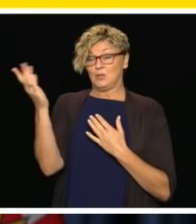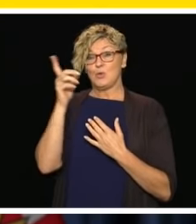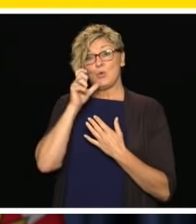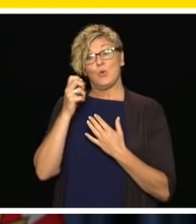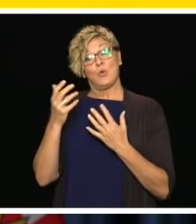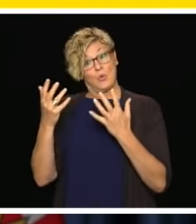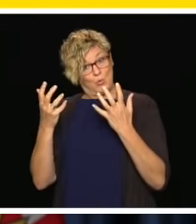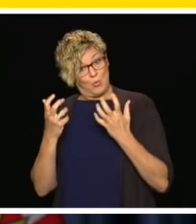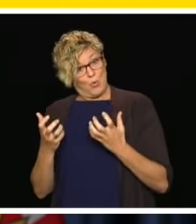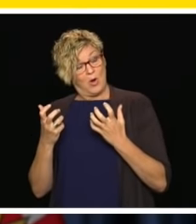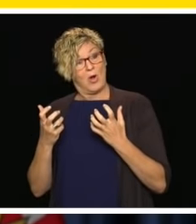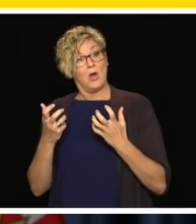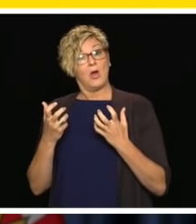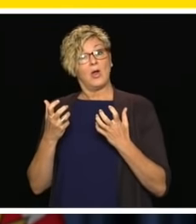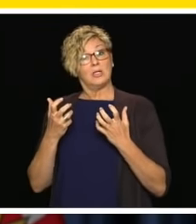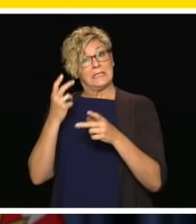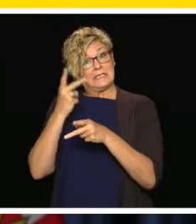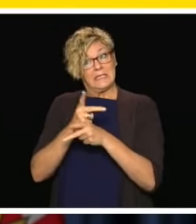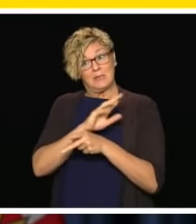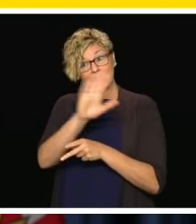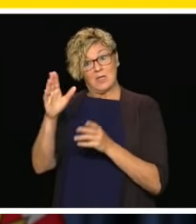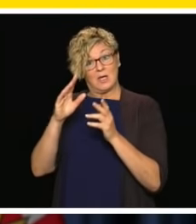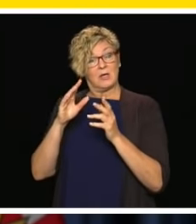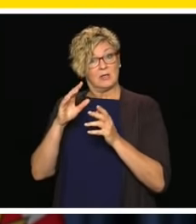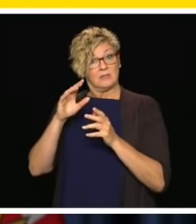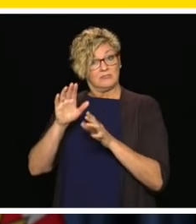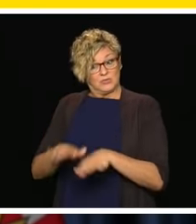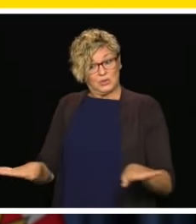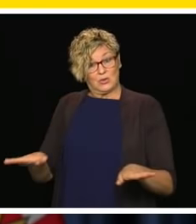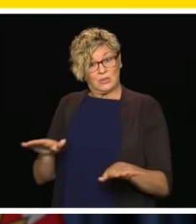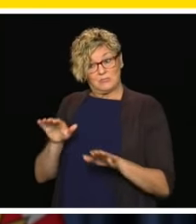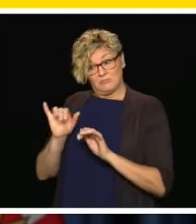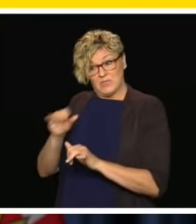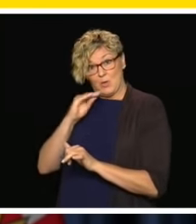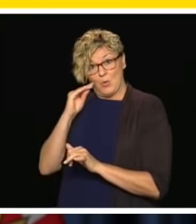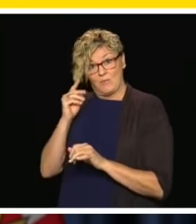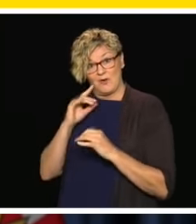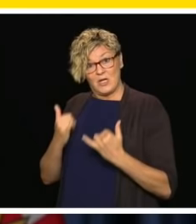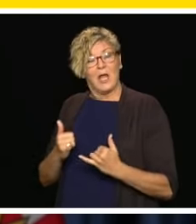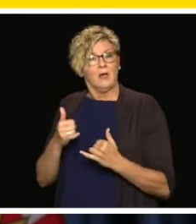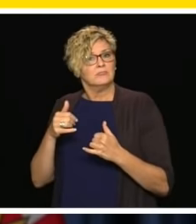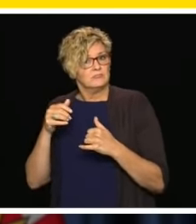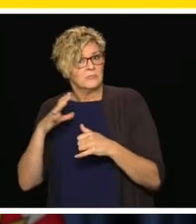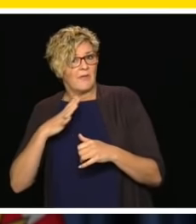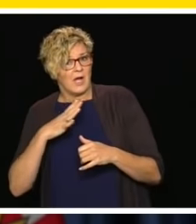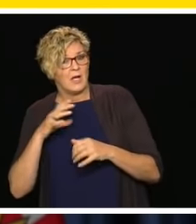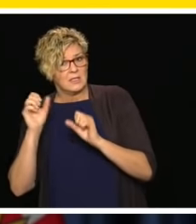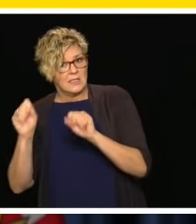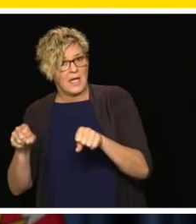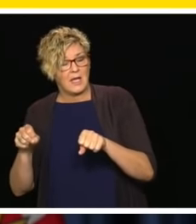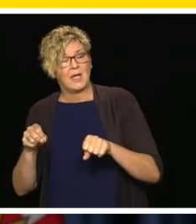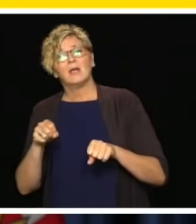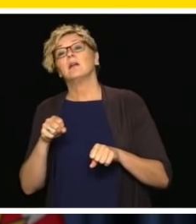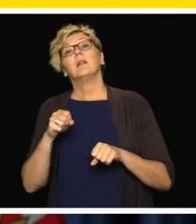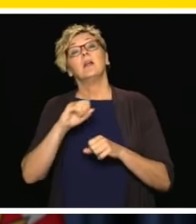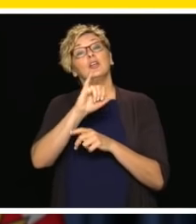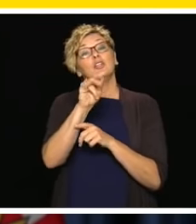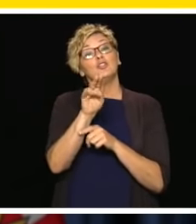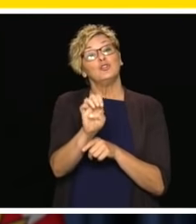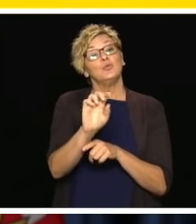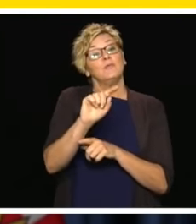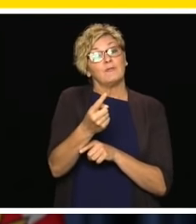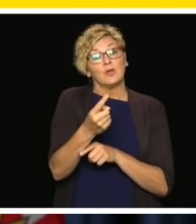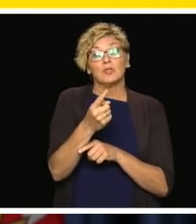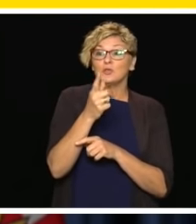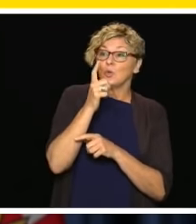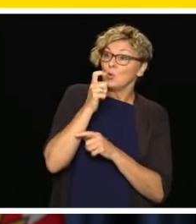Families that want to can continue having their children learn at home. And for those families who choose to return to school on a part-time basis on June 1st,